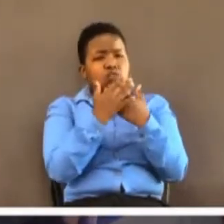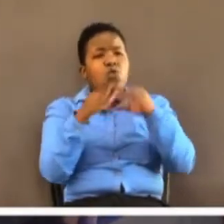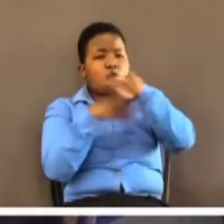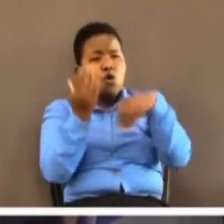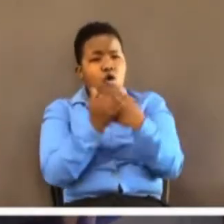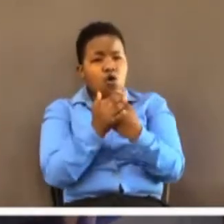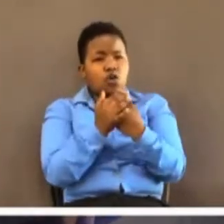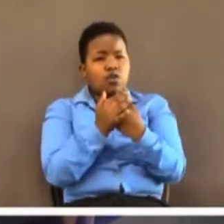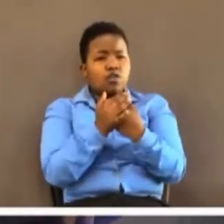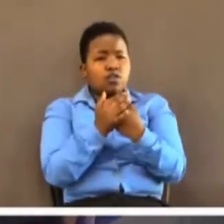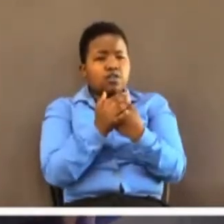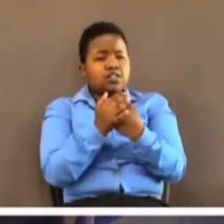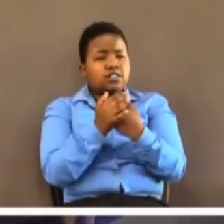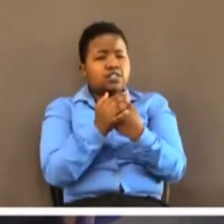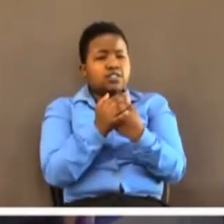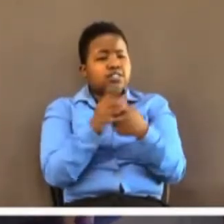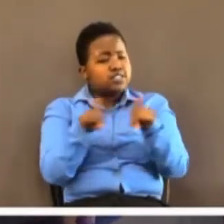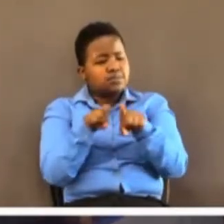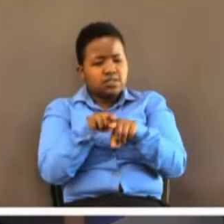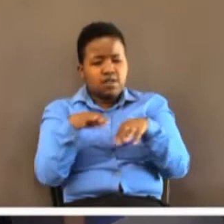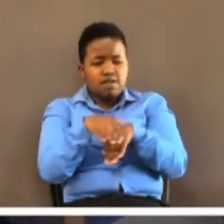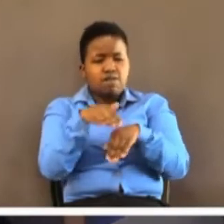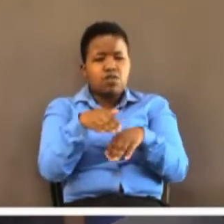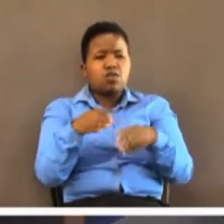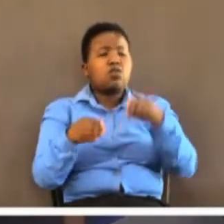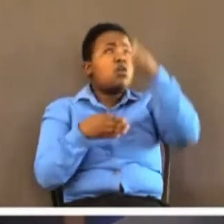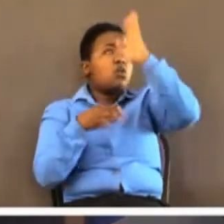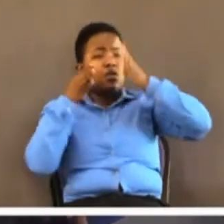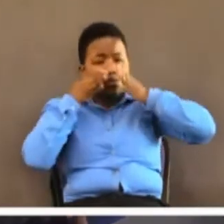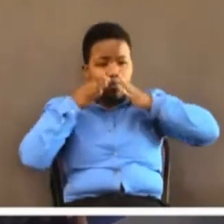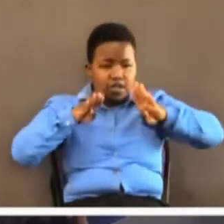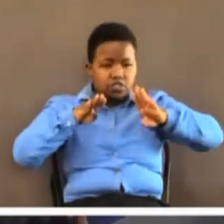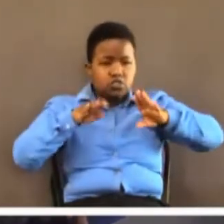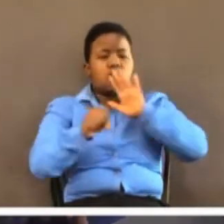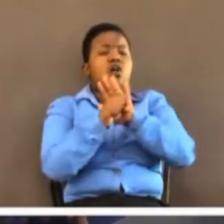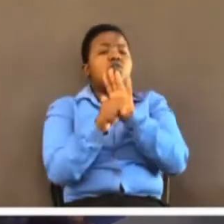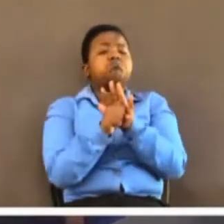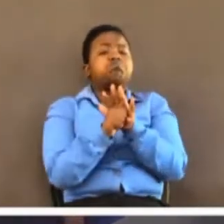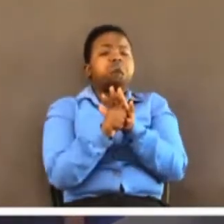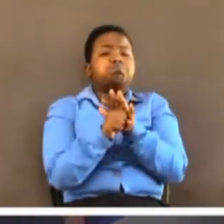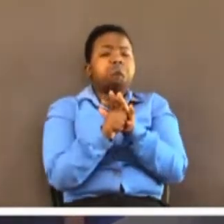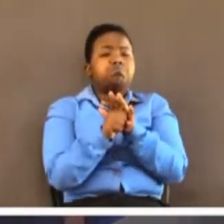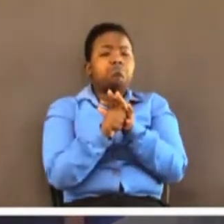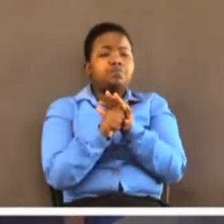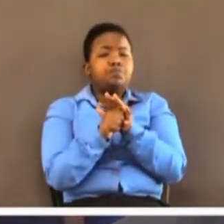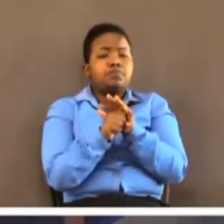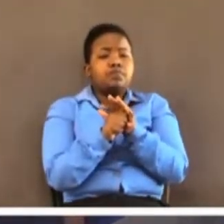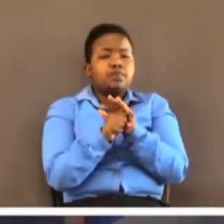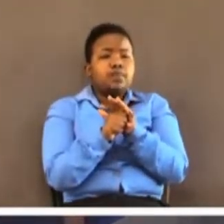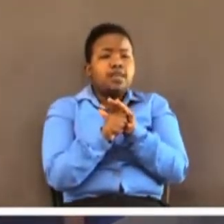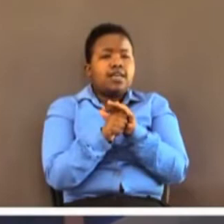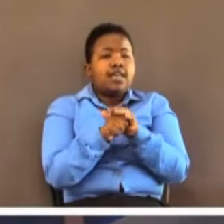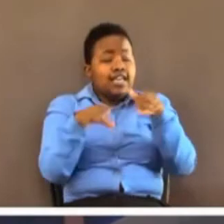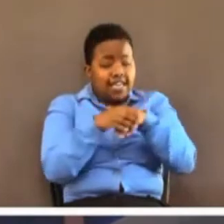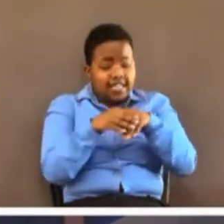in and following. May the Lord bless you, Abadantre Soul. Now we are in a new season,